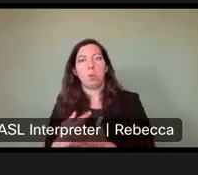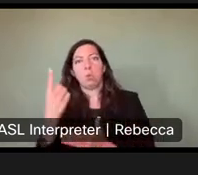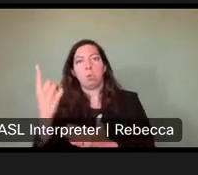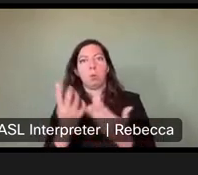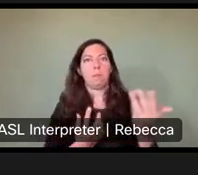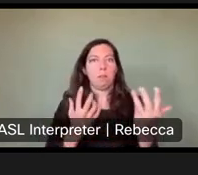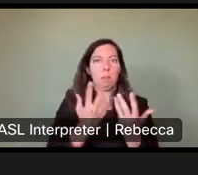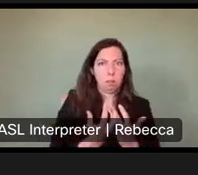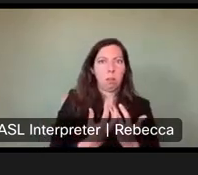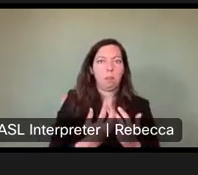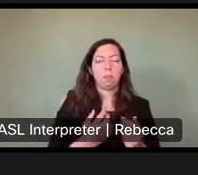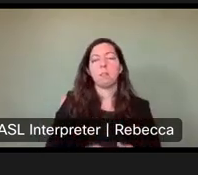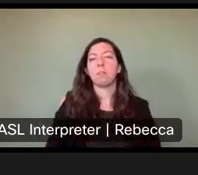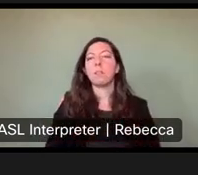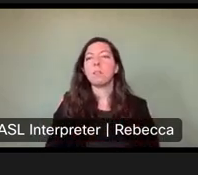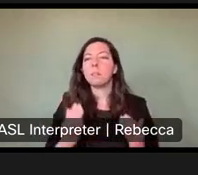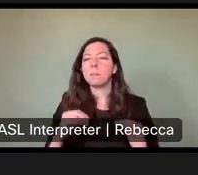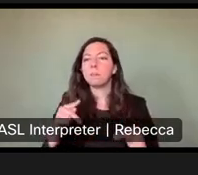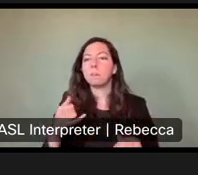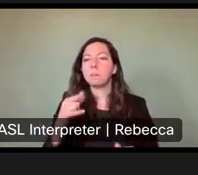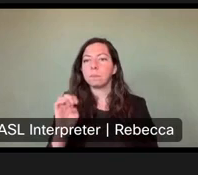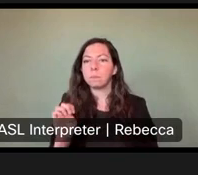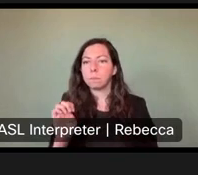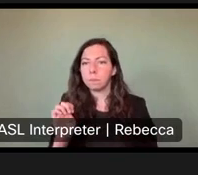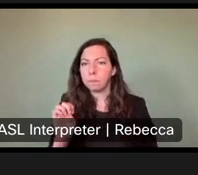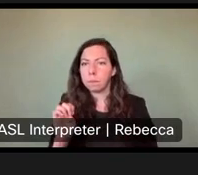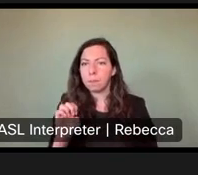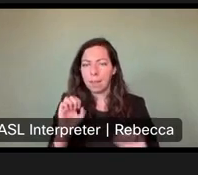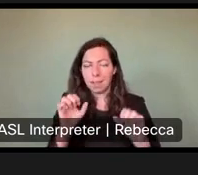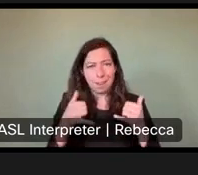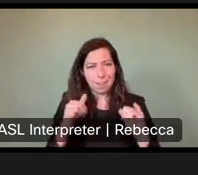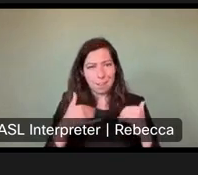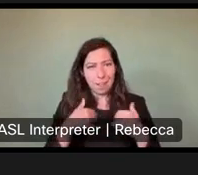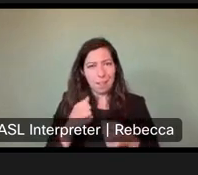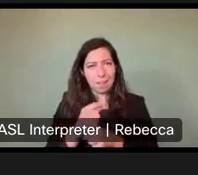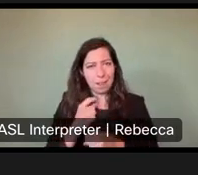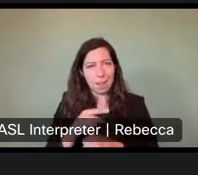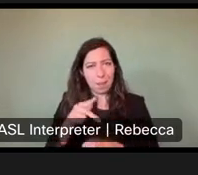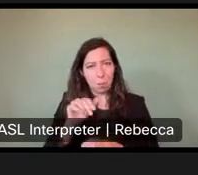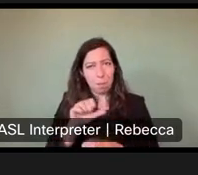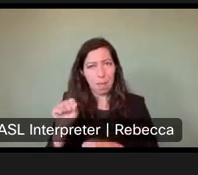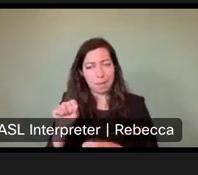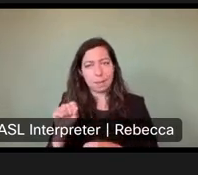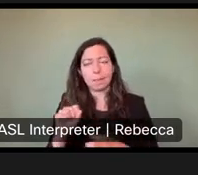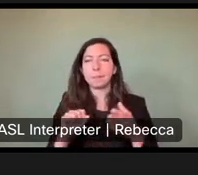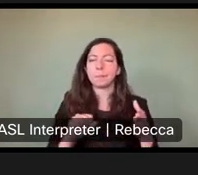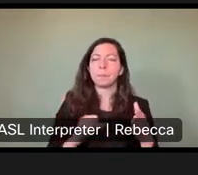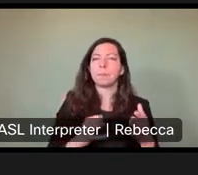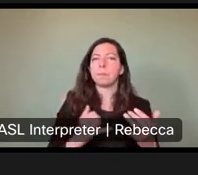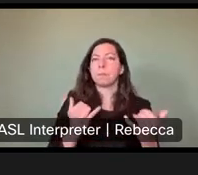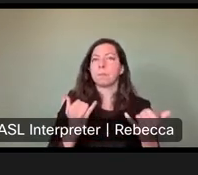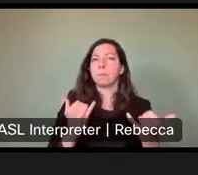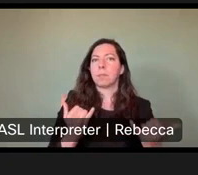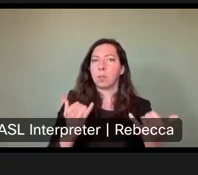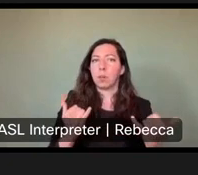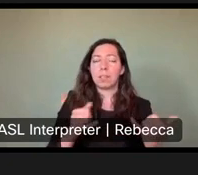Uh, page says, can I still get annual passes until? So currently we're not changing our operations,